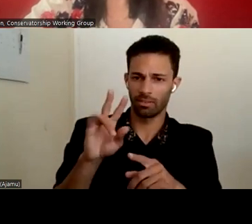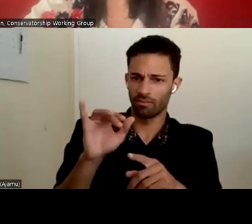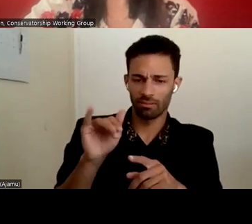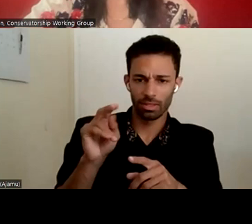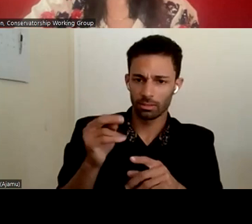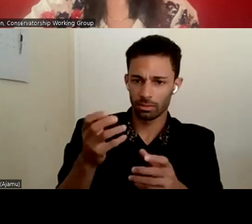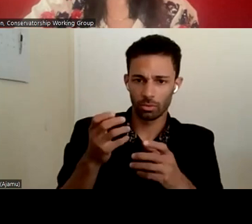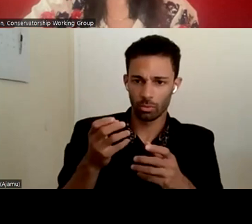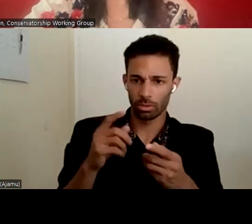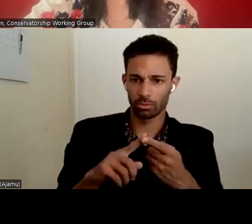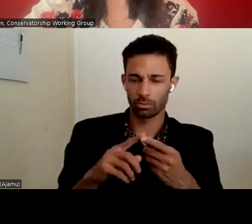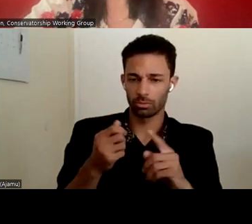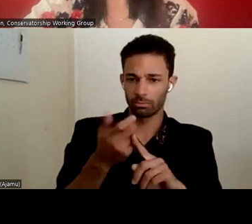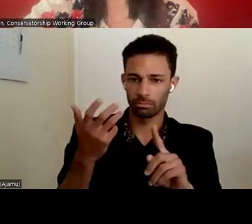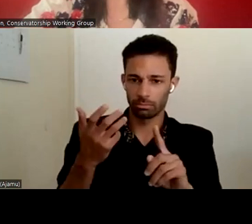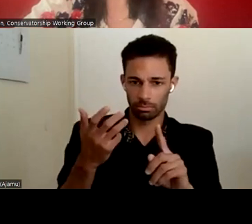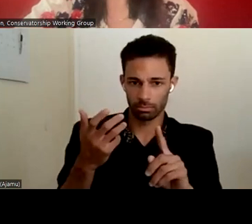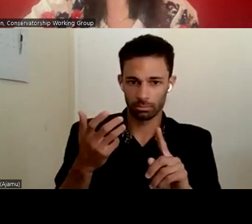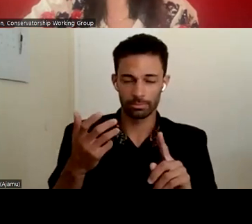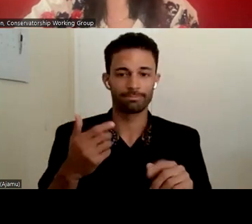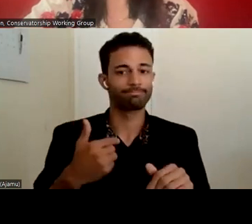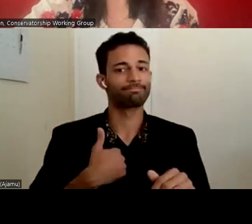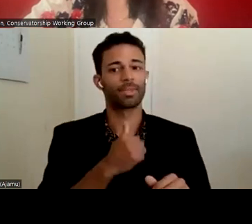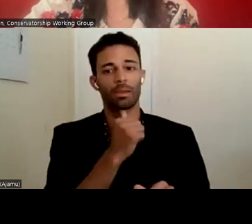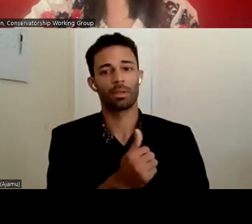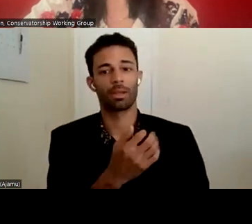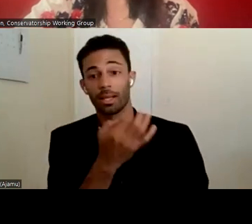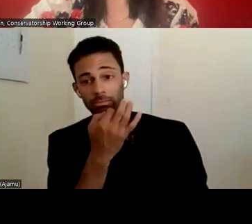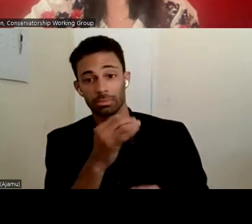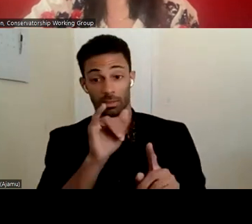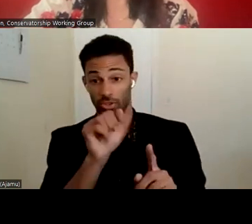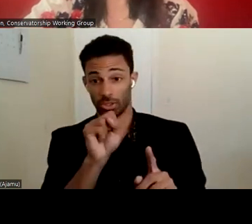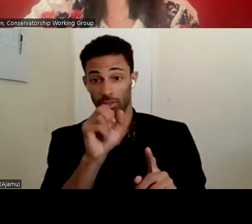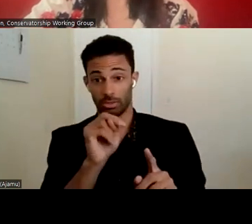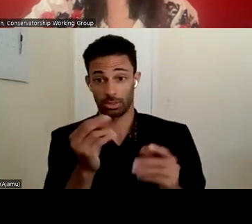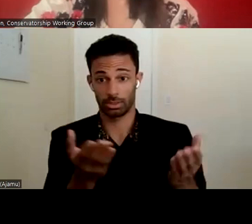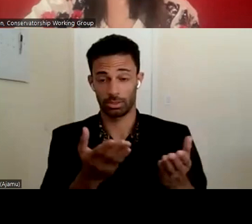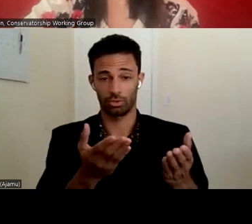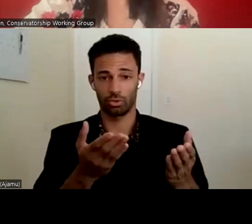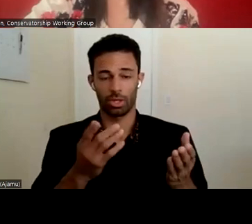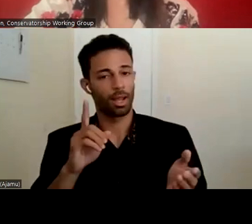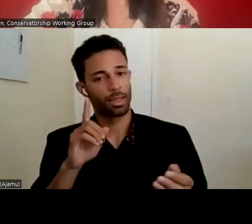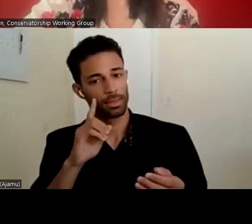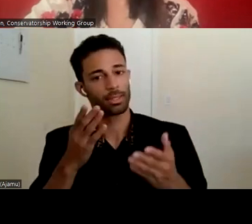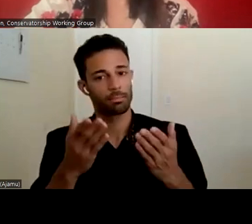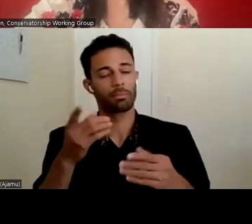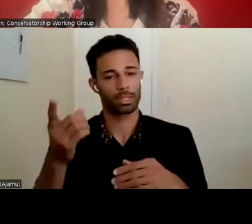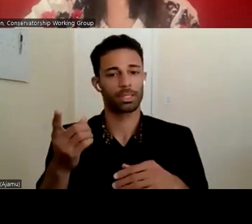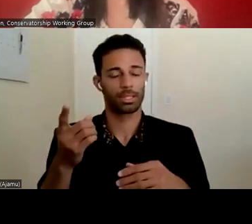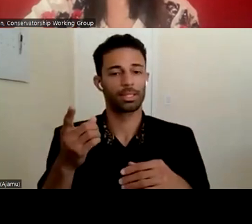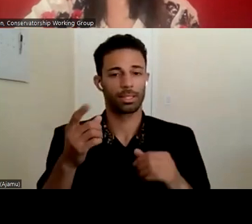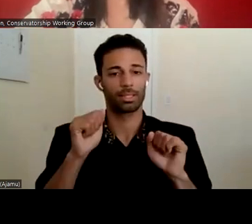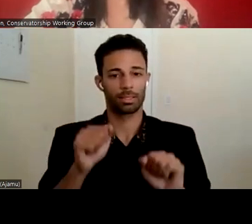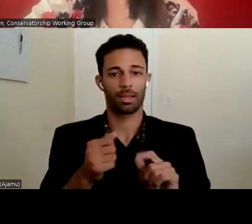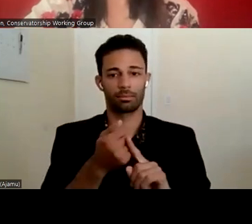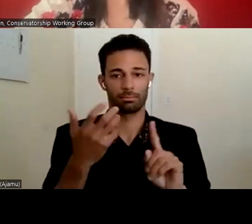speak to that? I'm no expert. If Jason is on the call, I think, um, he might be able to speak on that.